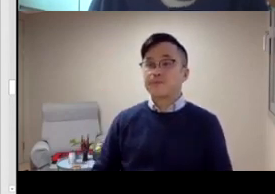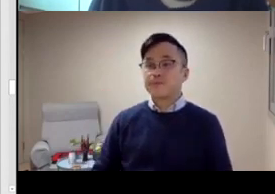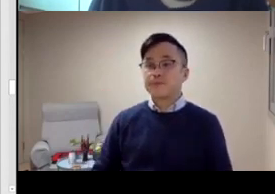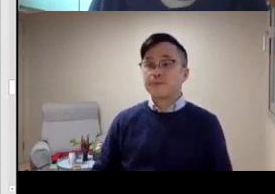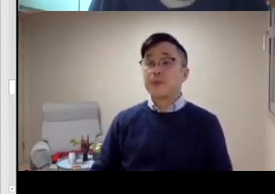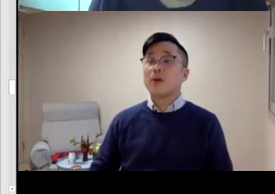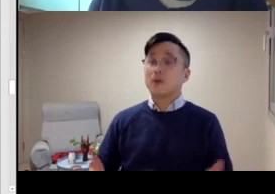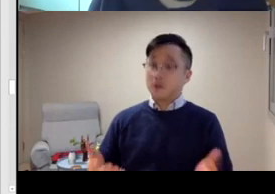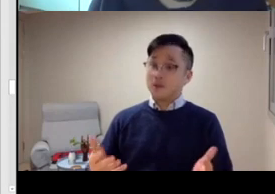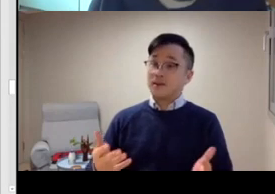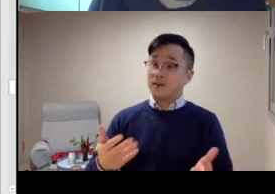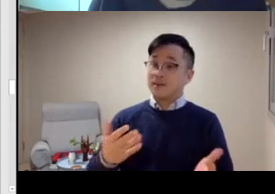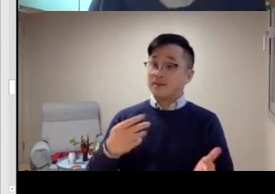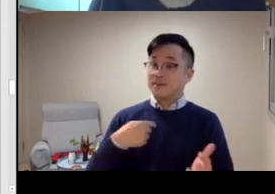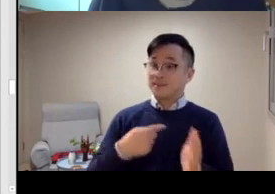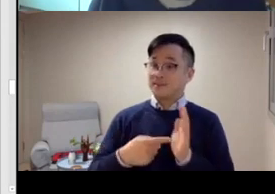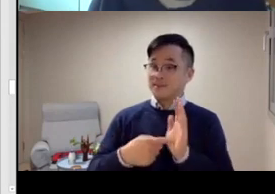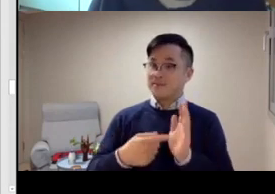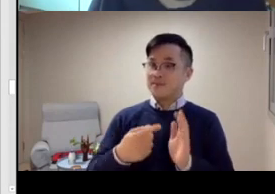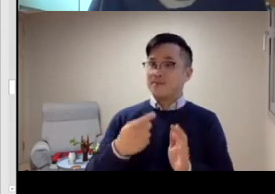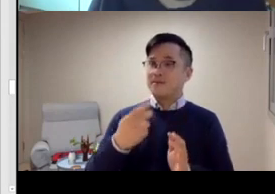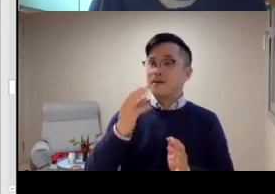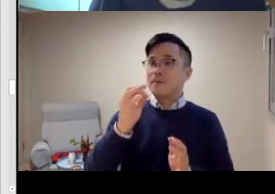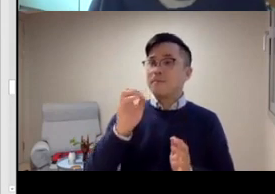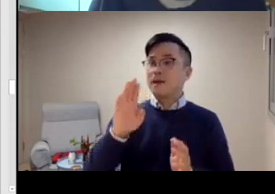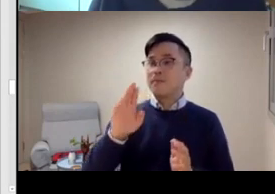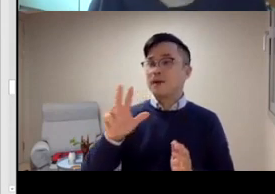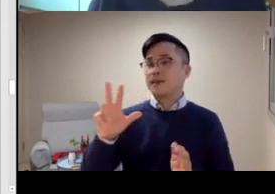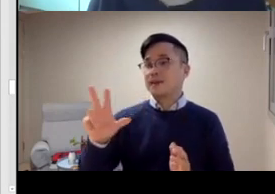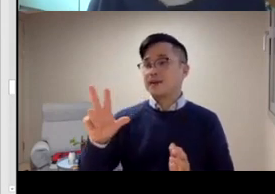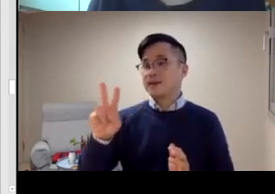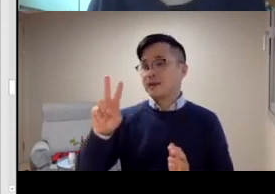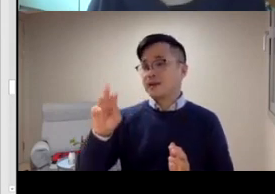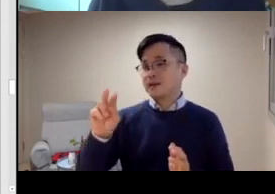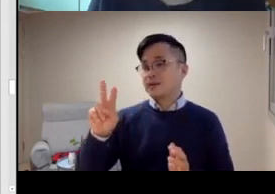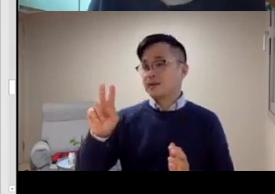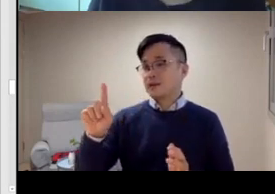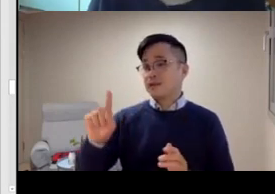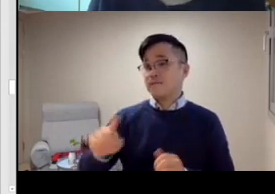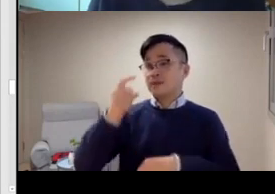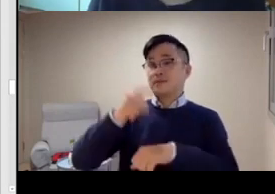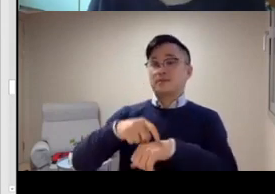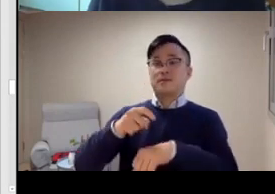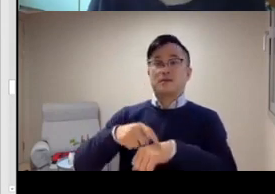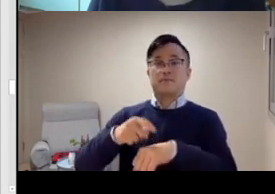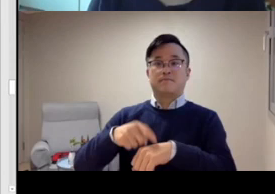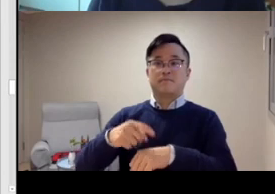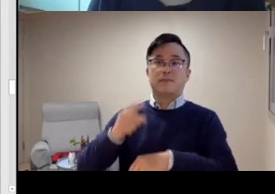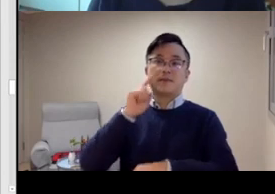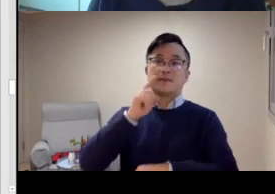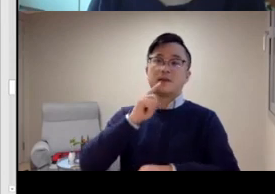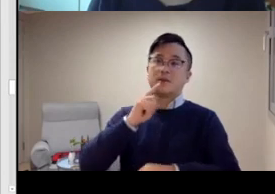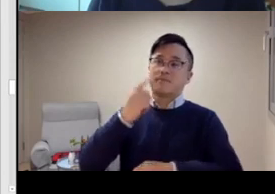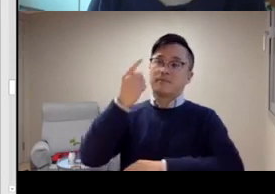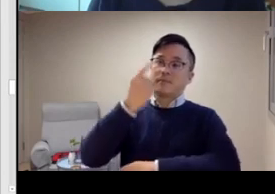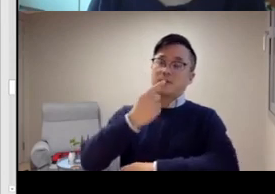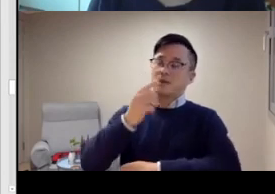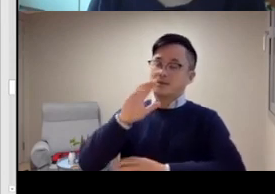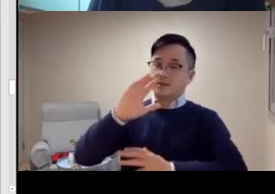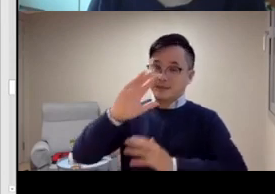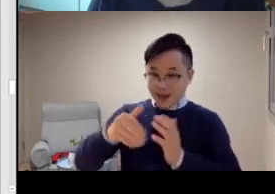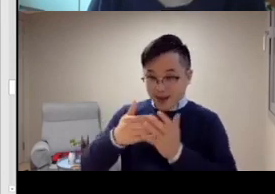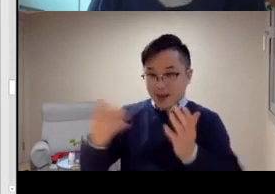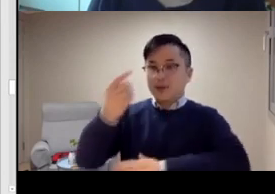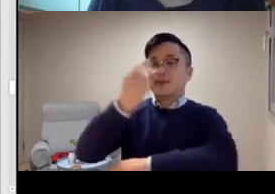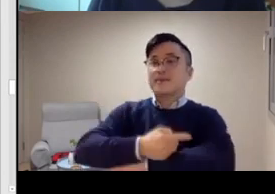there are more opportunities to discuss Korean sign language. And then as I said, right, we've just had the